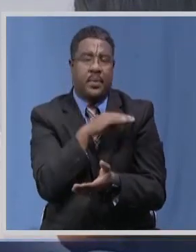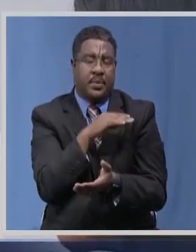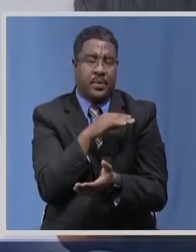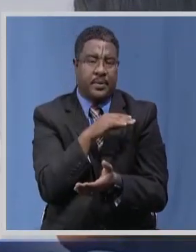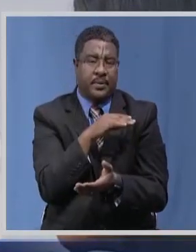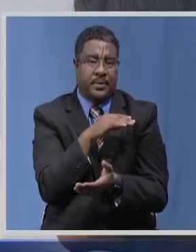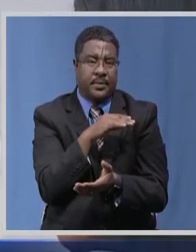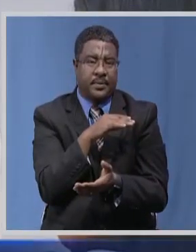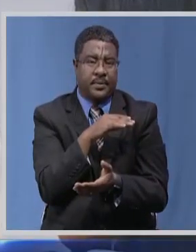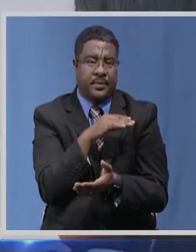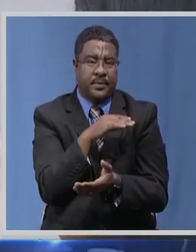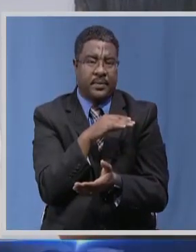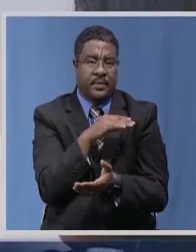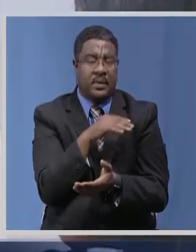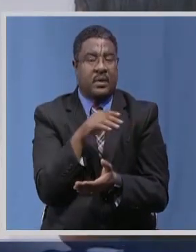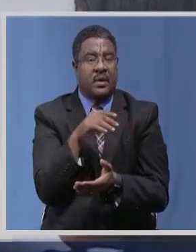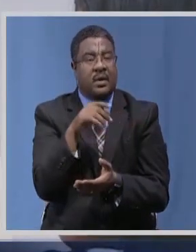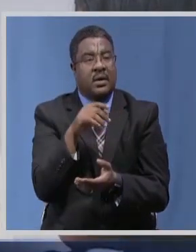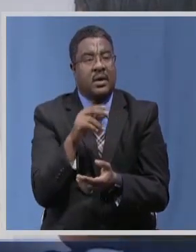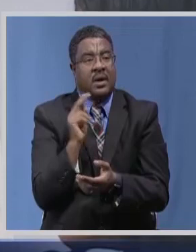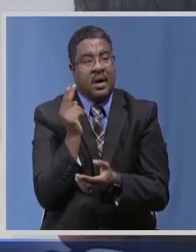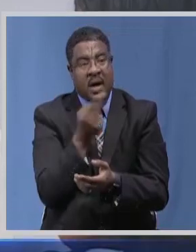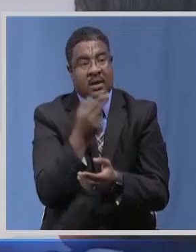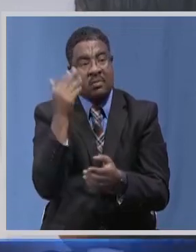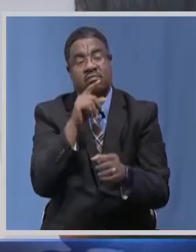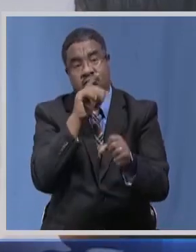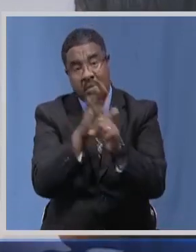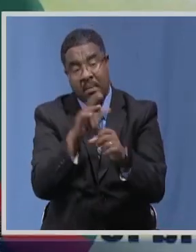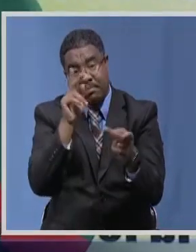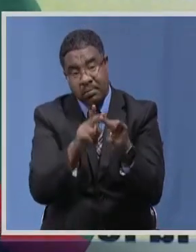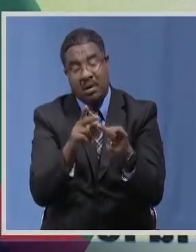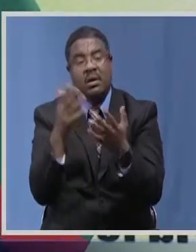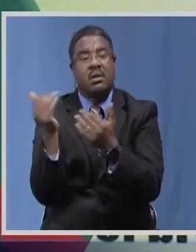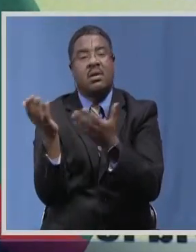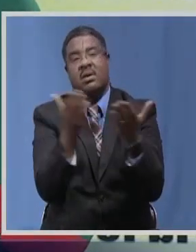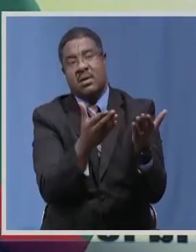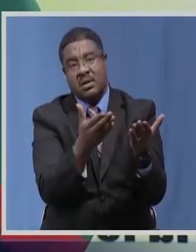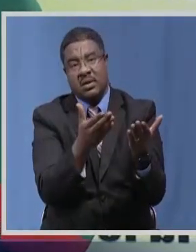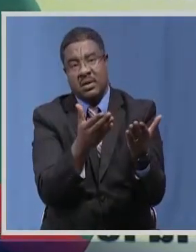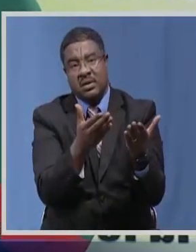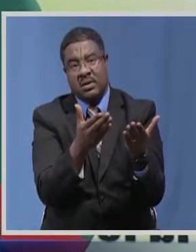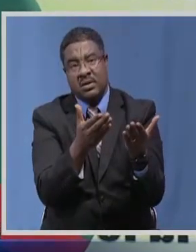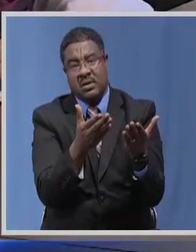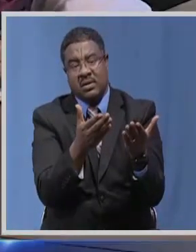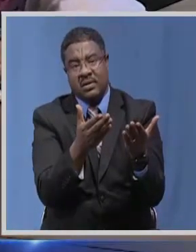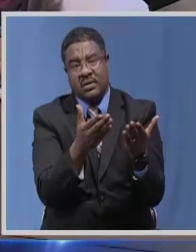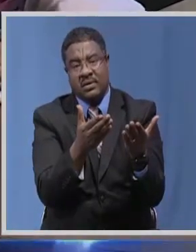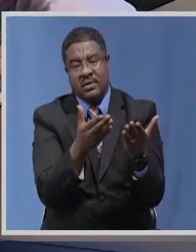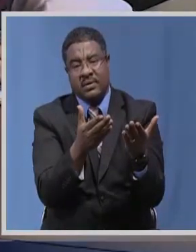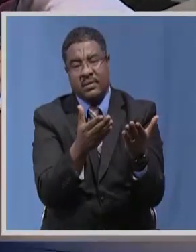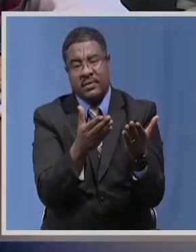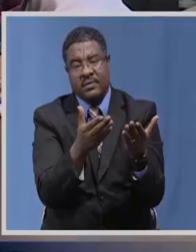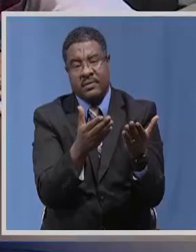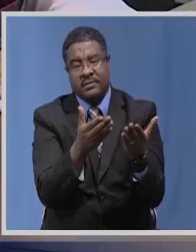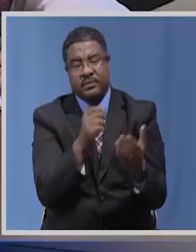tests this will allow the ministry to test 20,000 swamps 1,900 rapid diagnostic